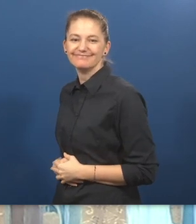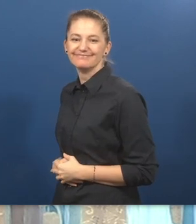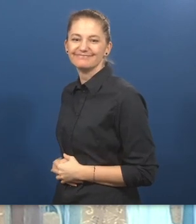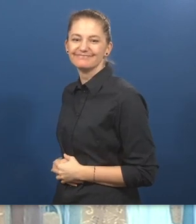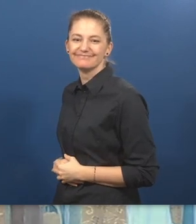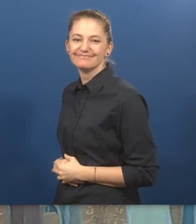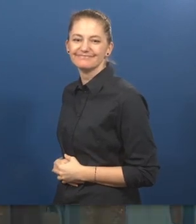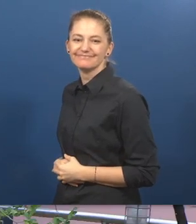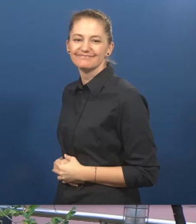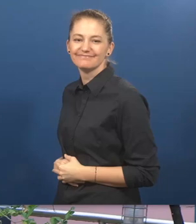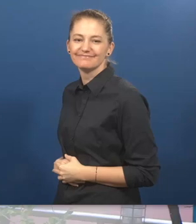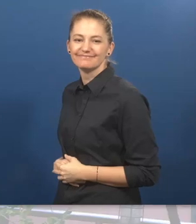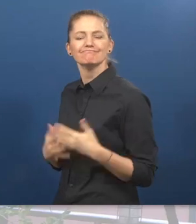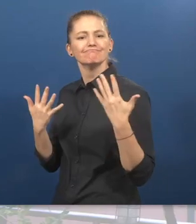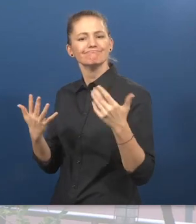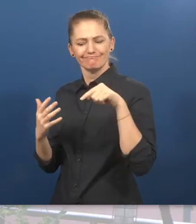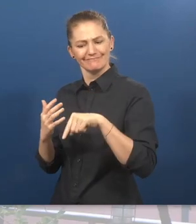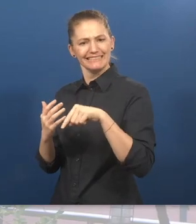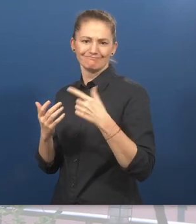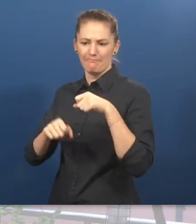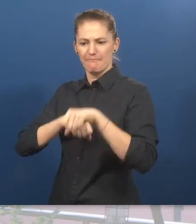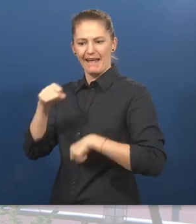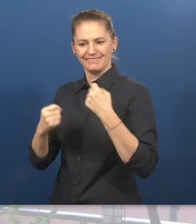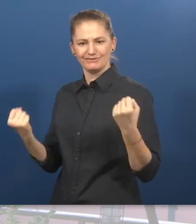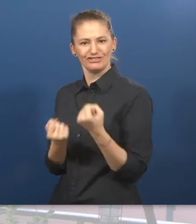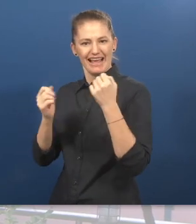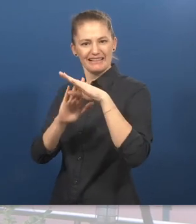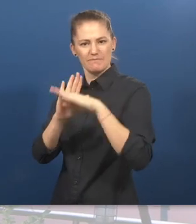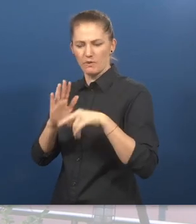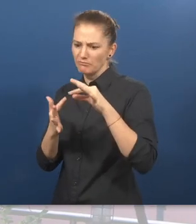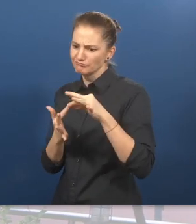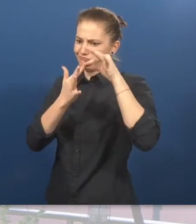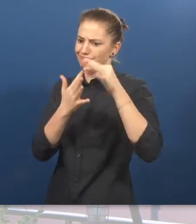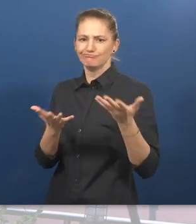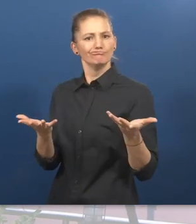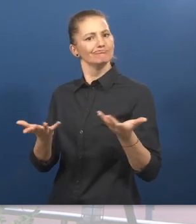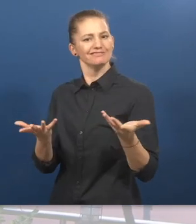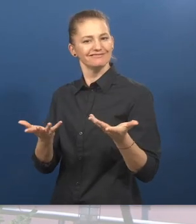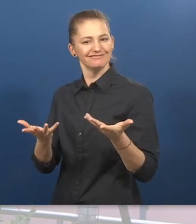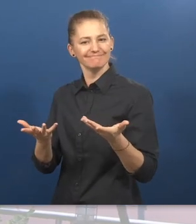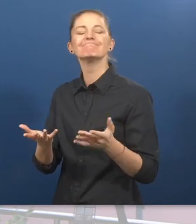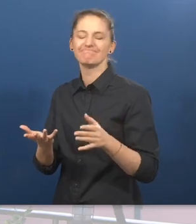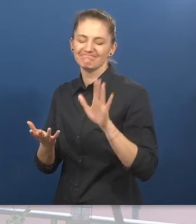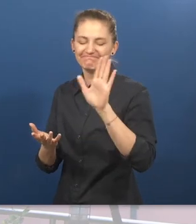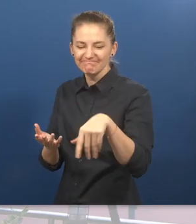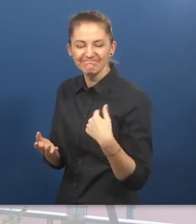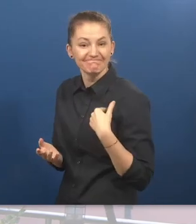security. What is unique and innovative about Bicycle Training Program?